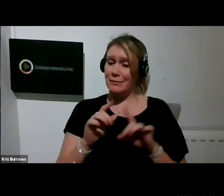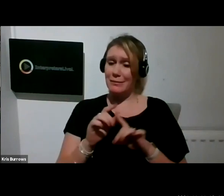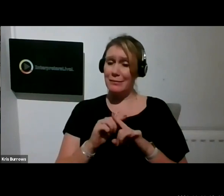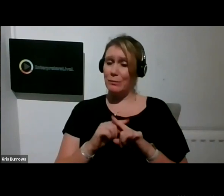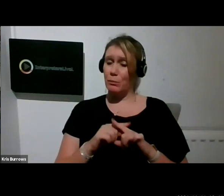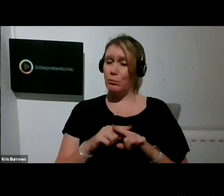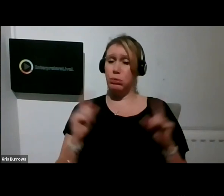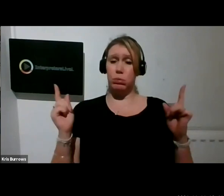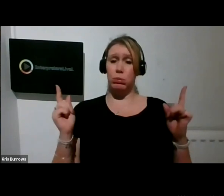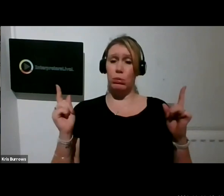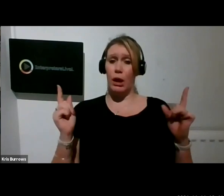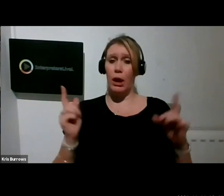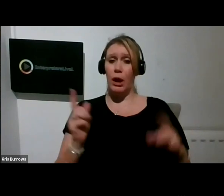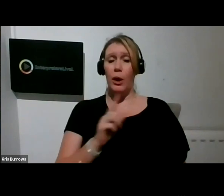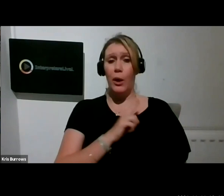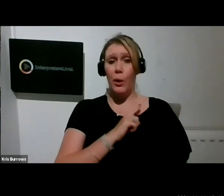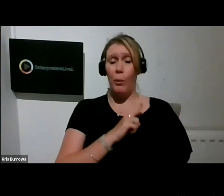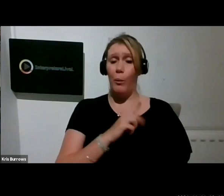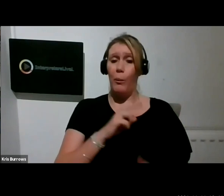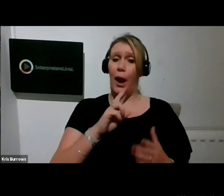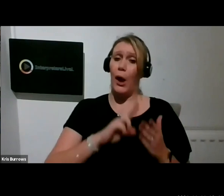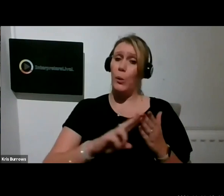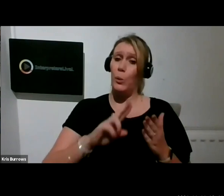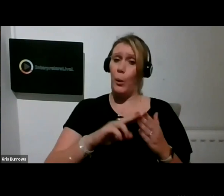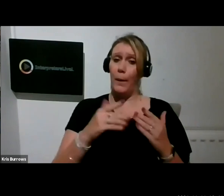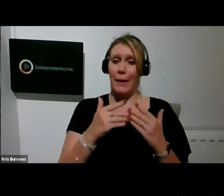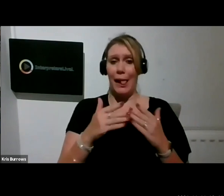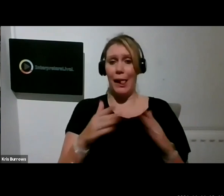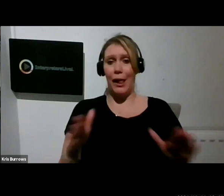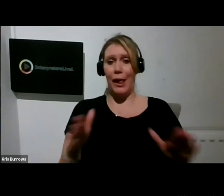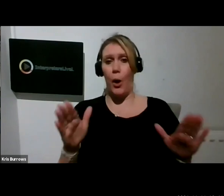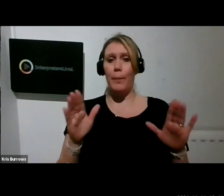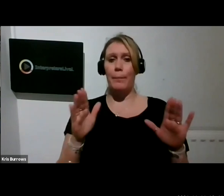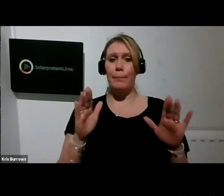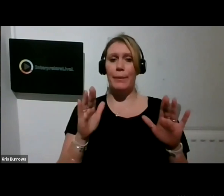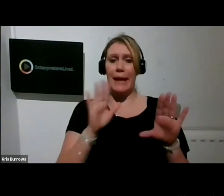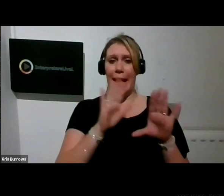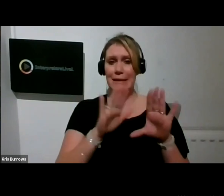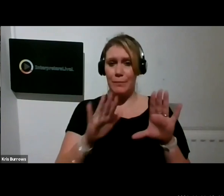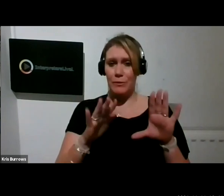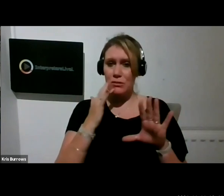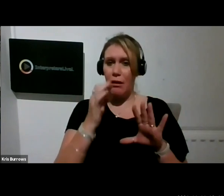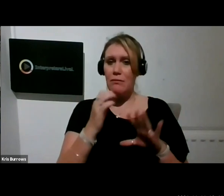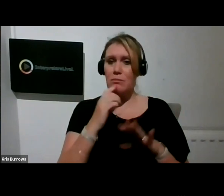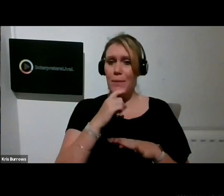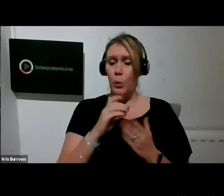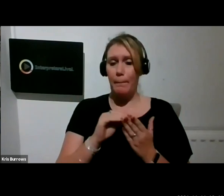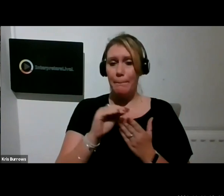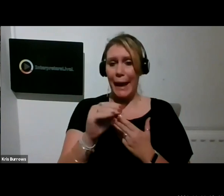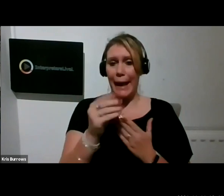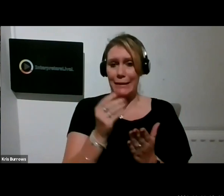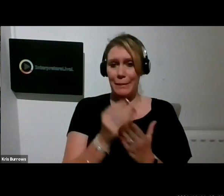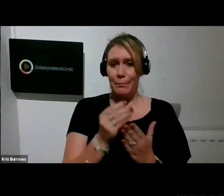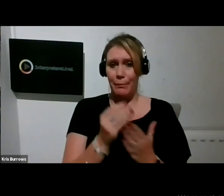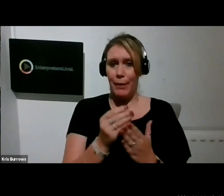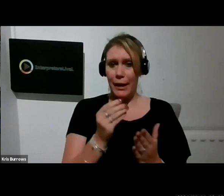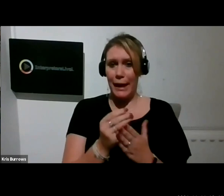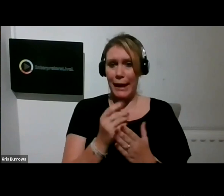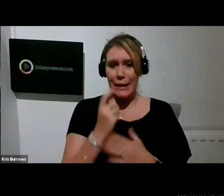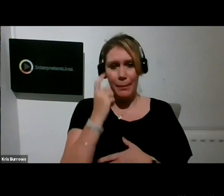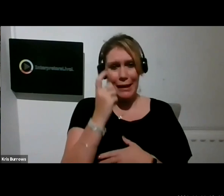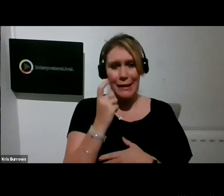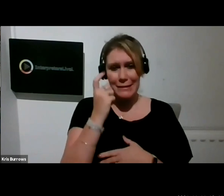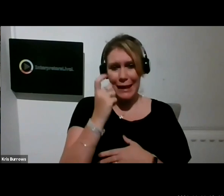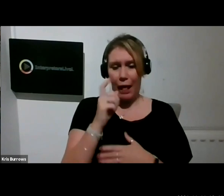because usually open exhibitions ask you as an artist to pay some money for the privilege of being considered and they'll decide whether or not